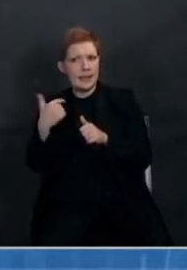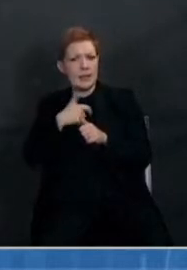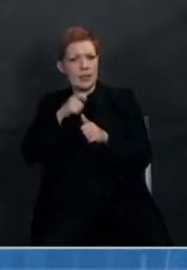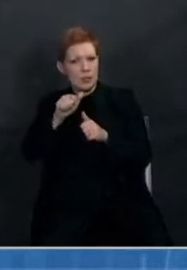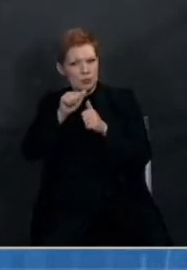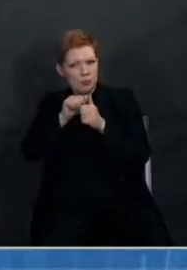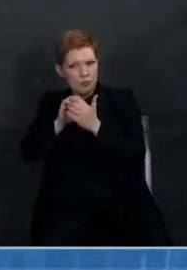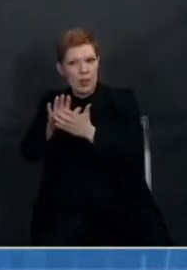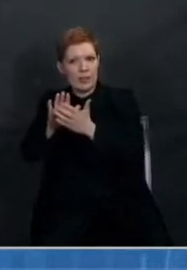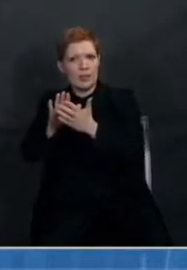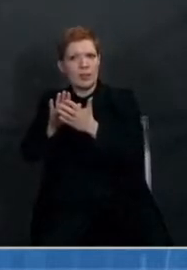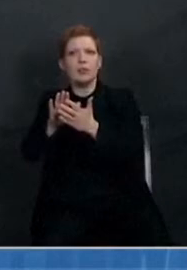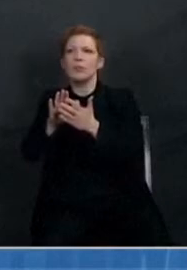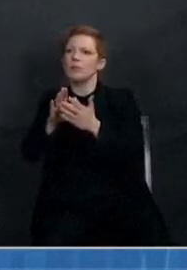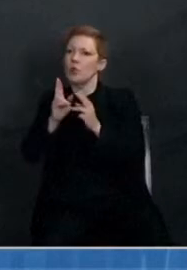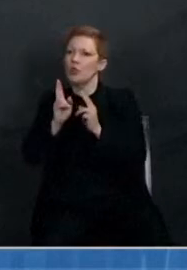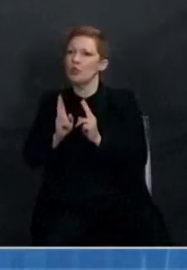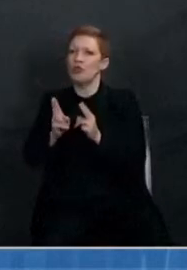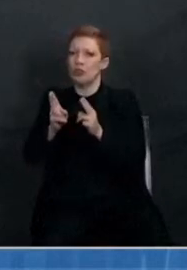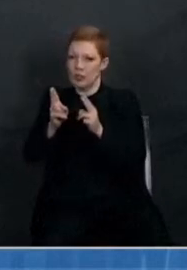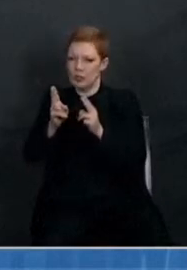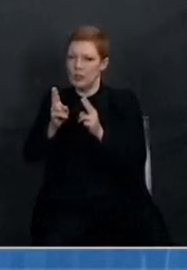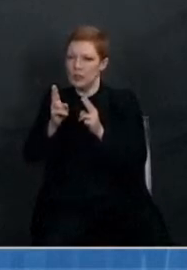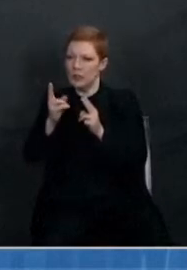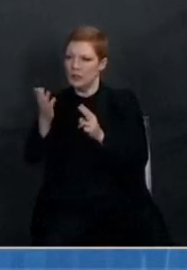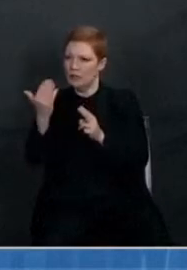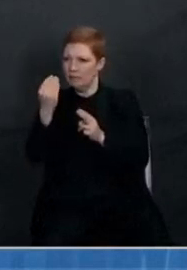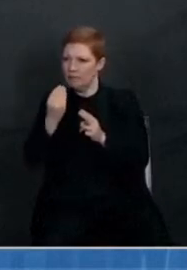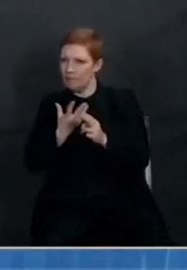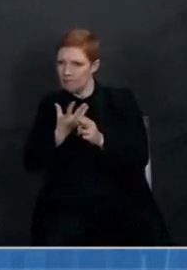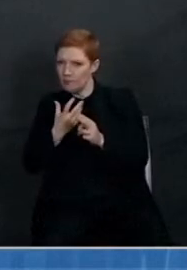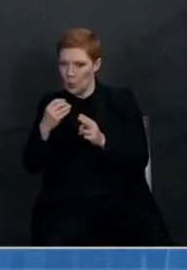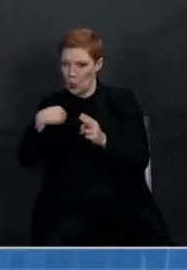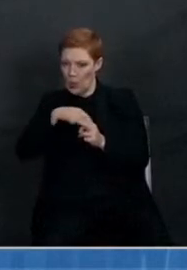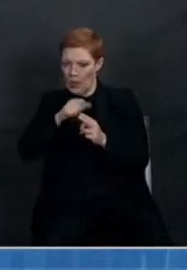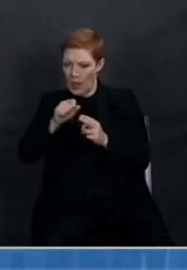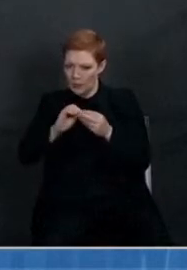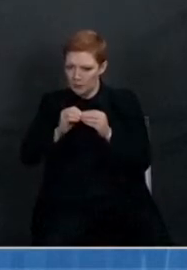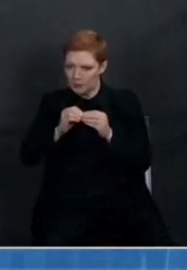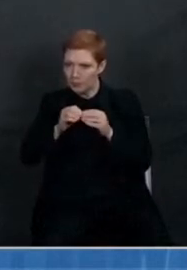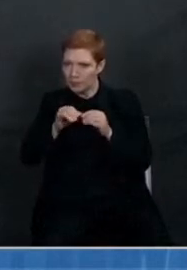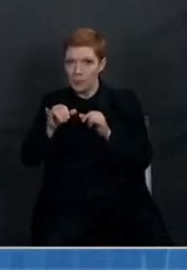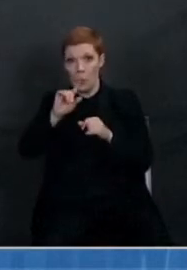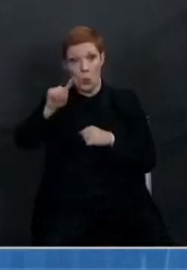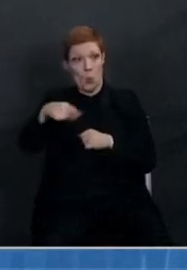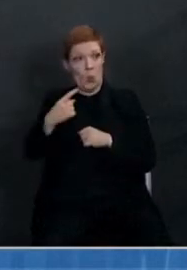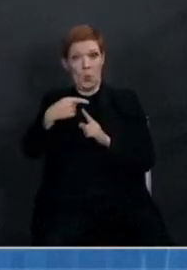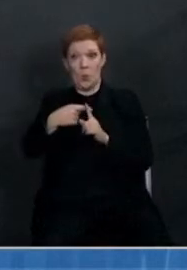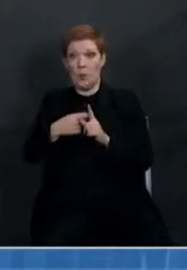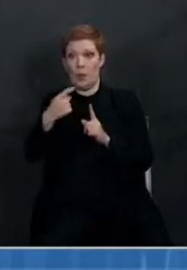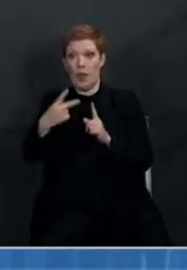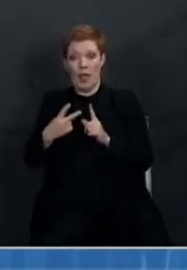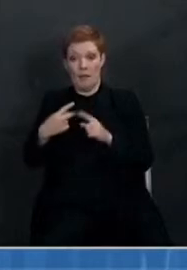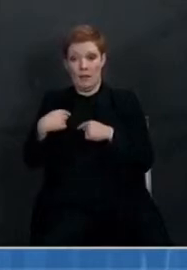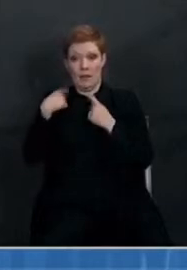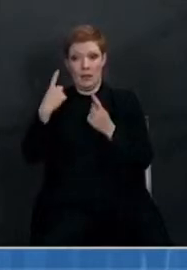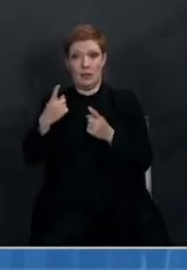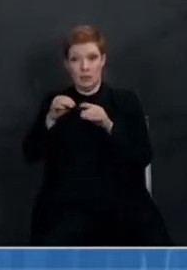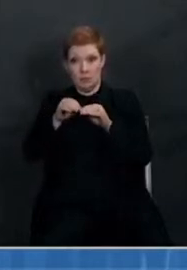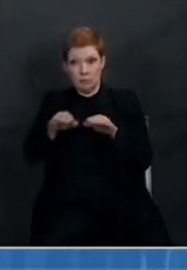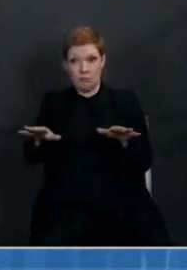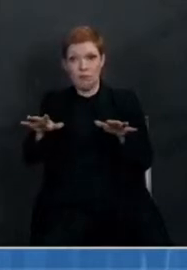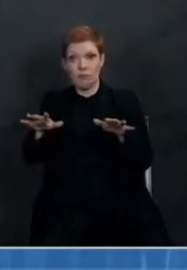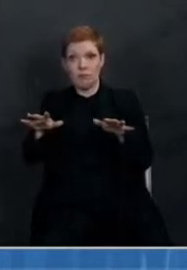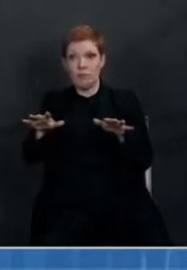points as an urgent priority. There are a few reasons why we are already behind on this only a month and a half into the vaccine rollout. You know, the